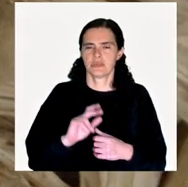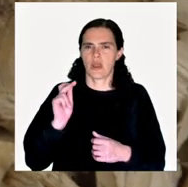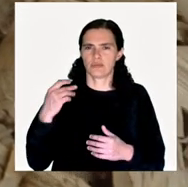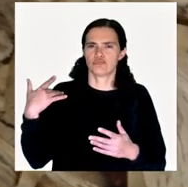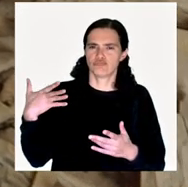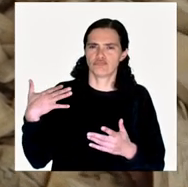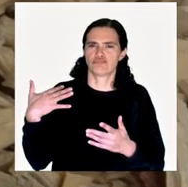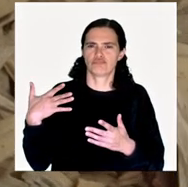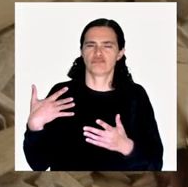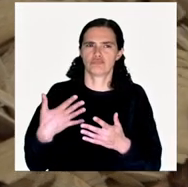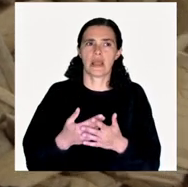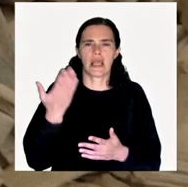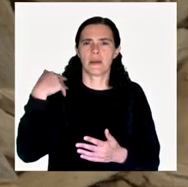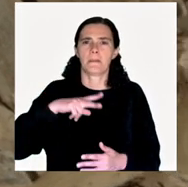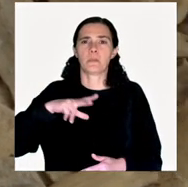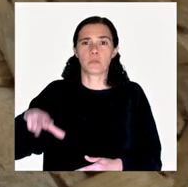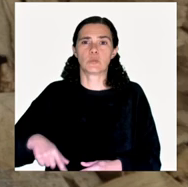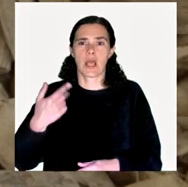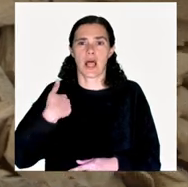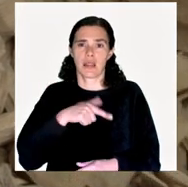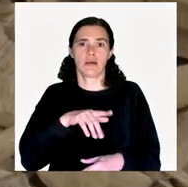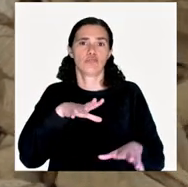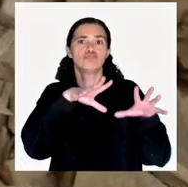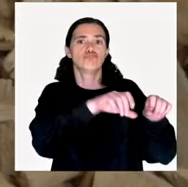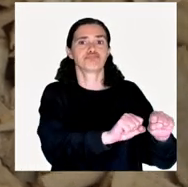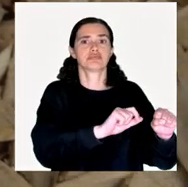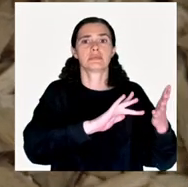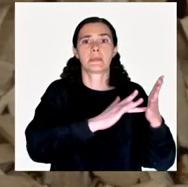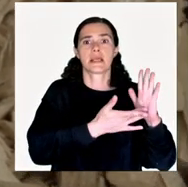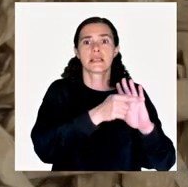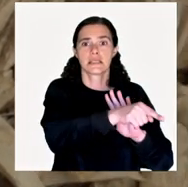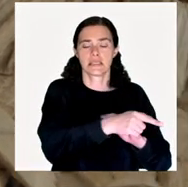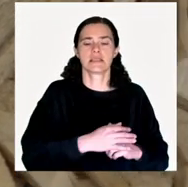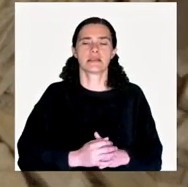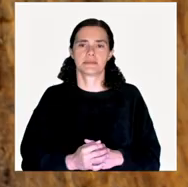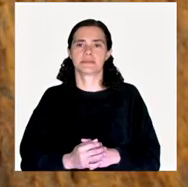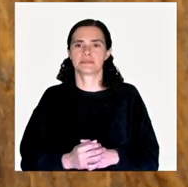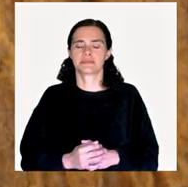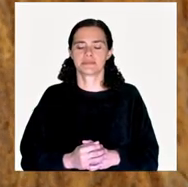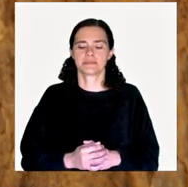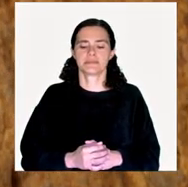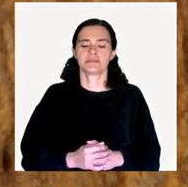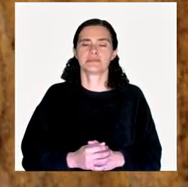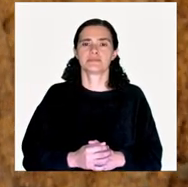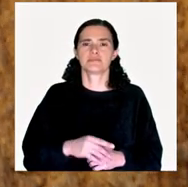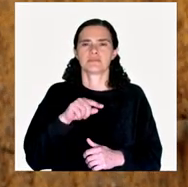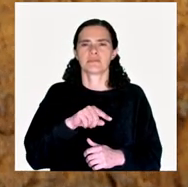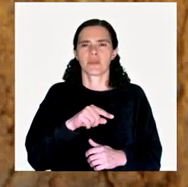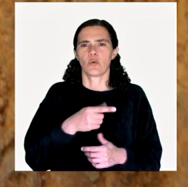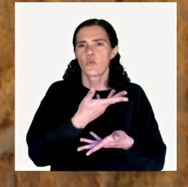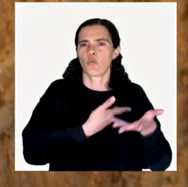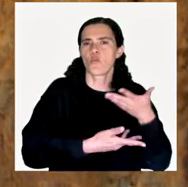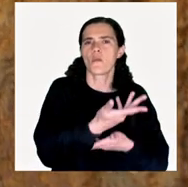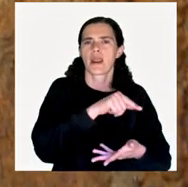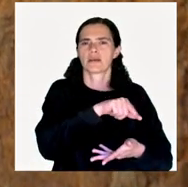back in the years when Portugal was a colonial force in Brazil,